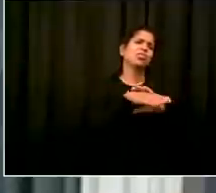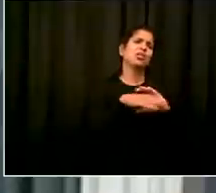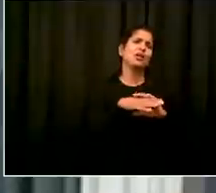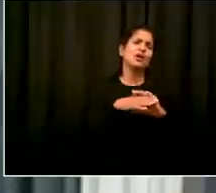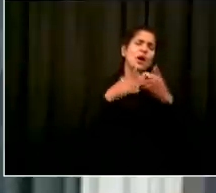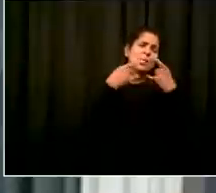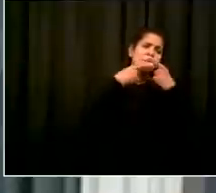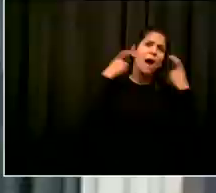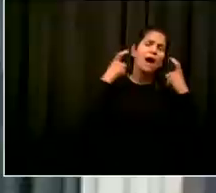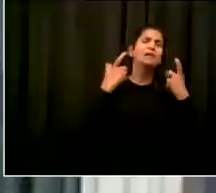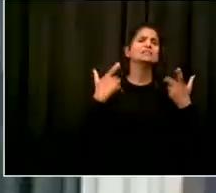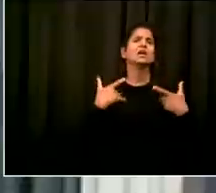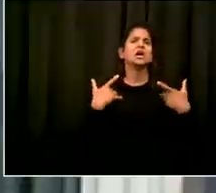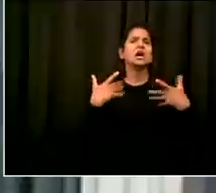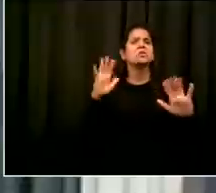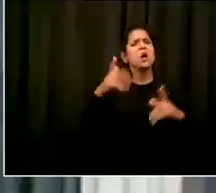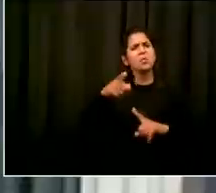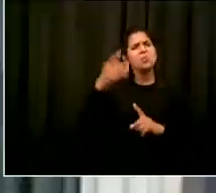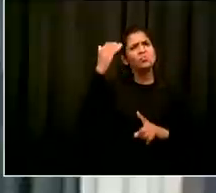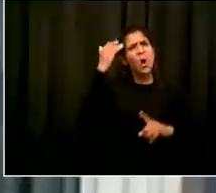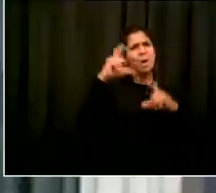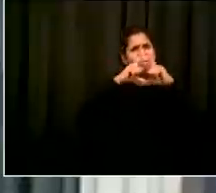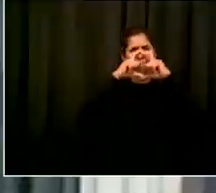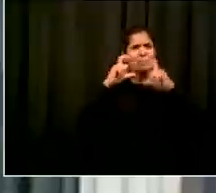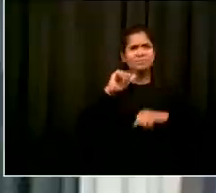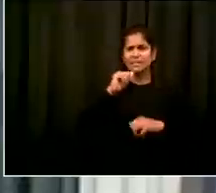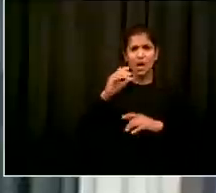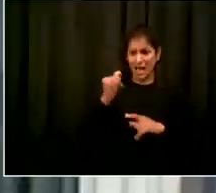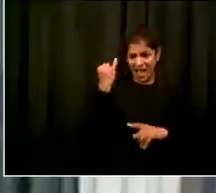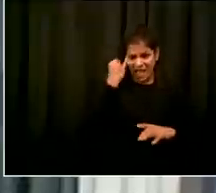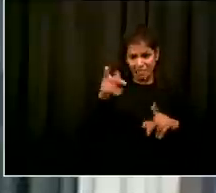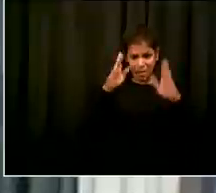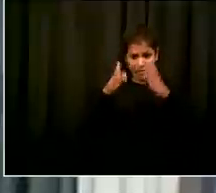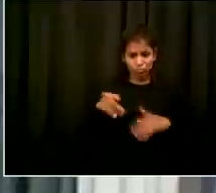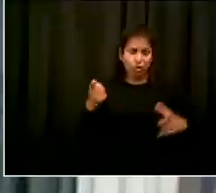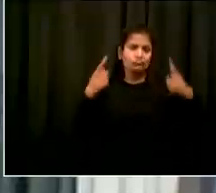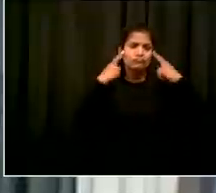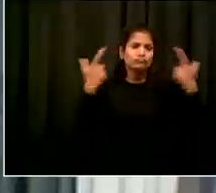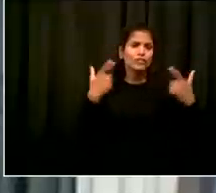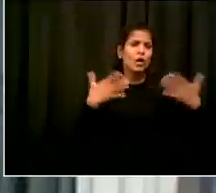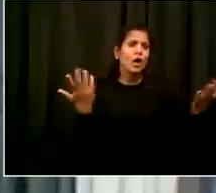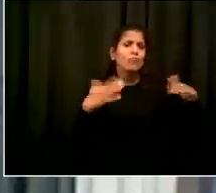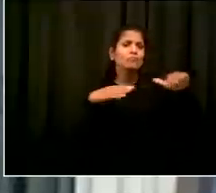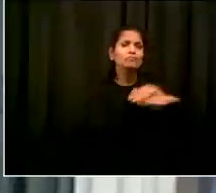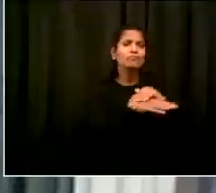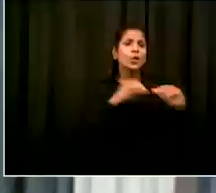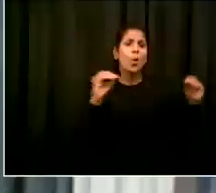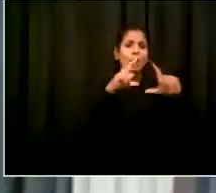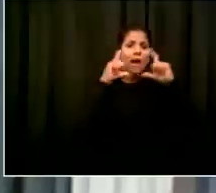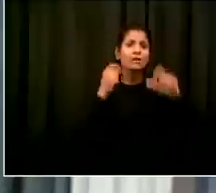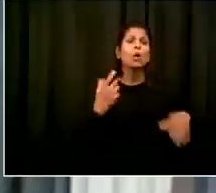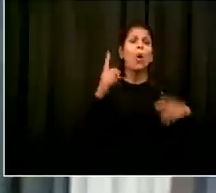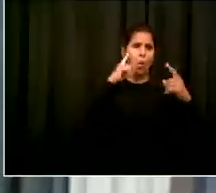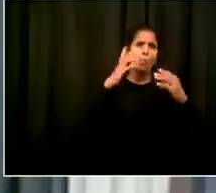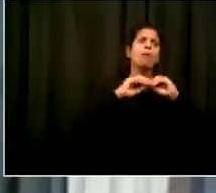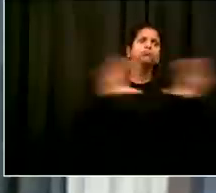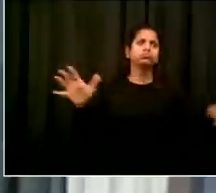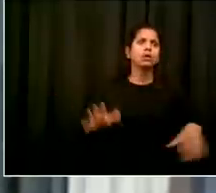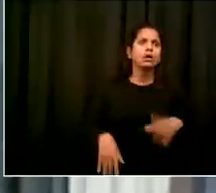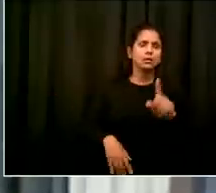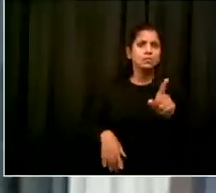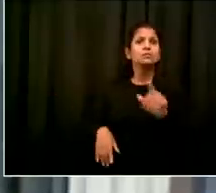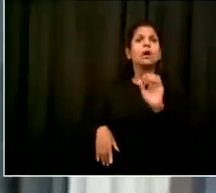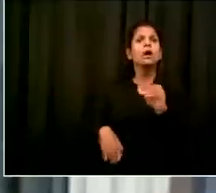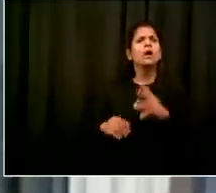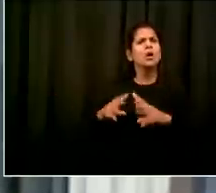can lead to further transmission in uh communities so um so those are the things that we're trying to prevent